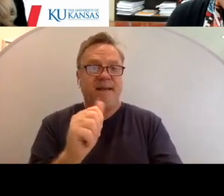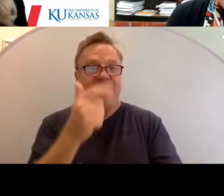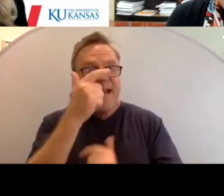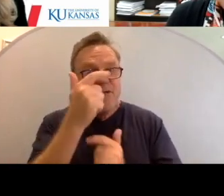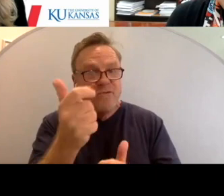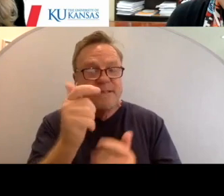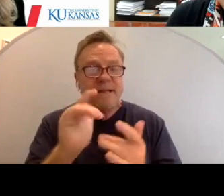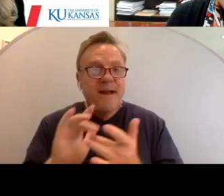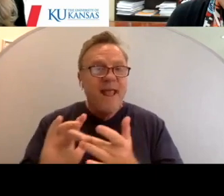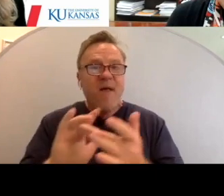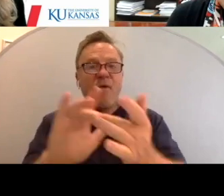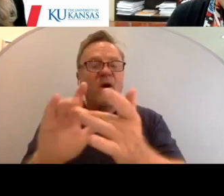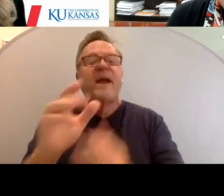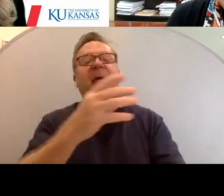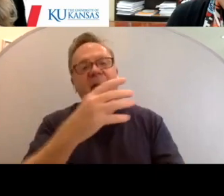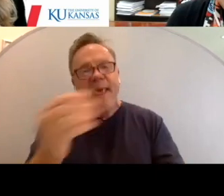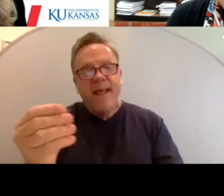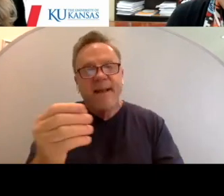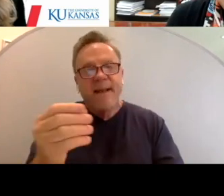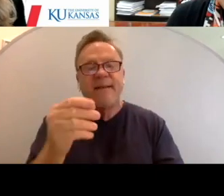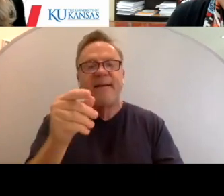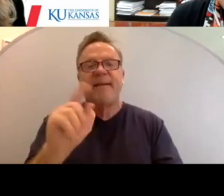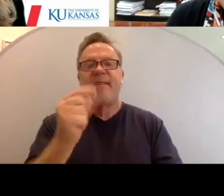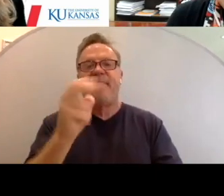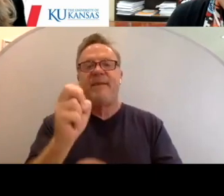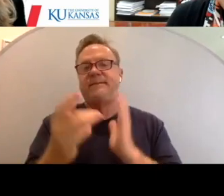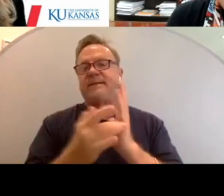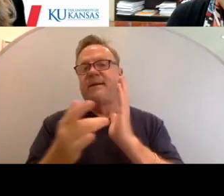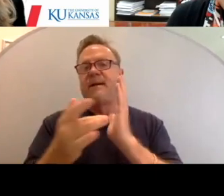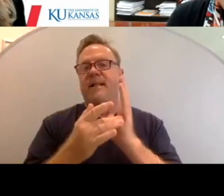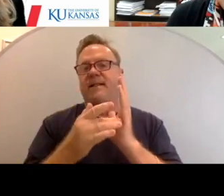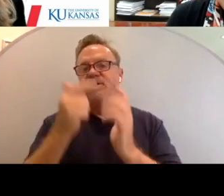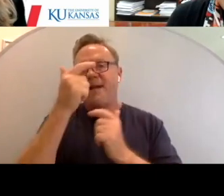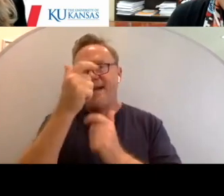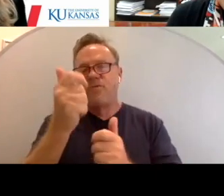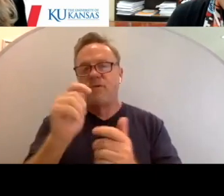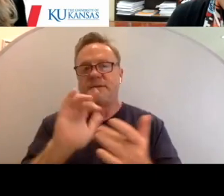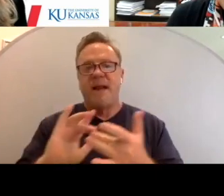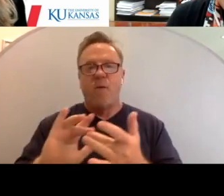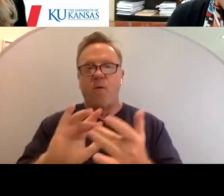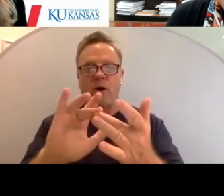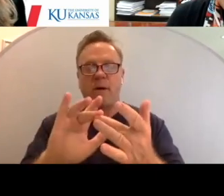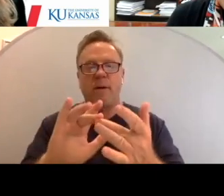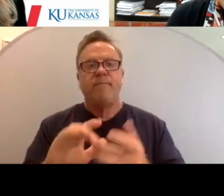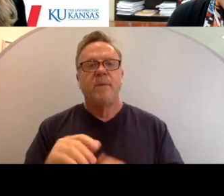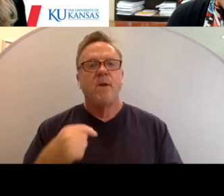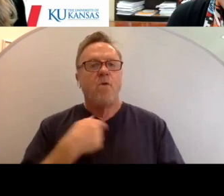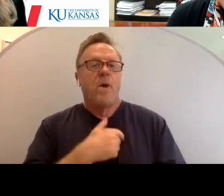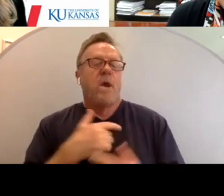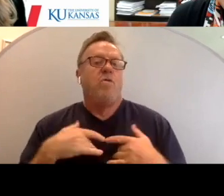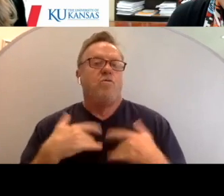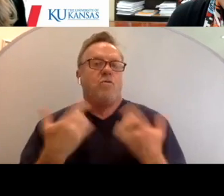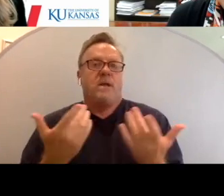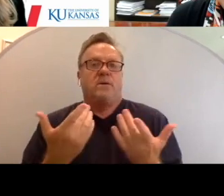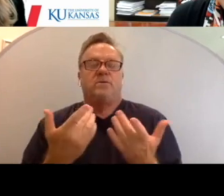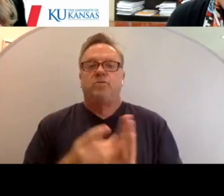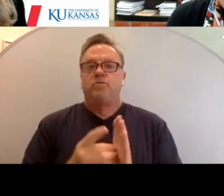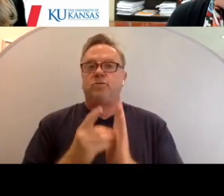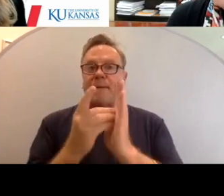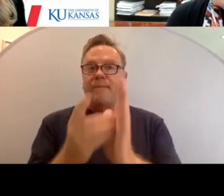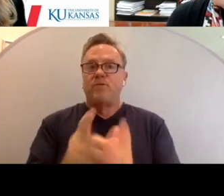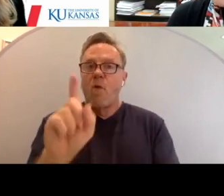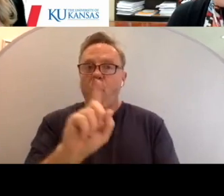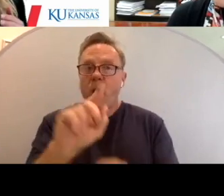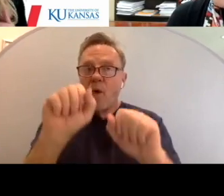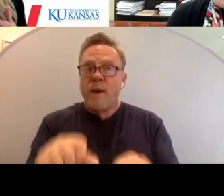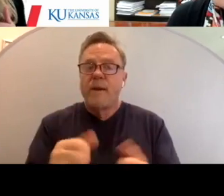Network, as well as the Technology Interest Network. And we're thrilled to be able to demonstrate where we